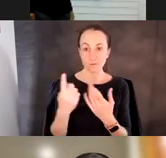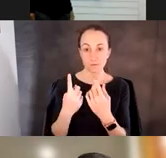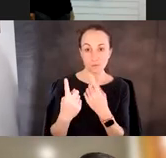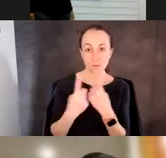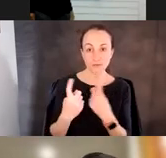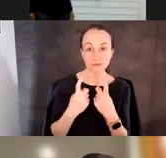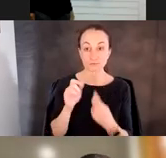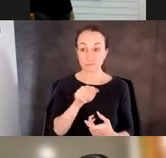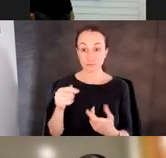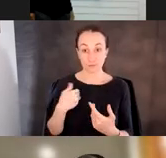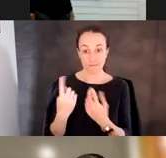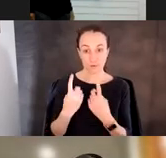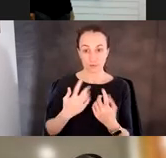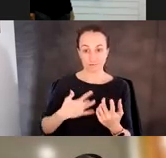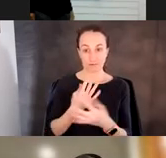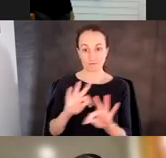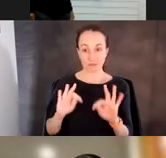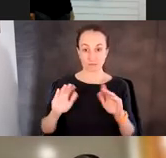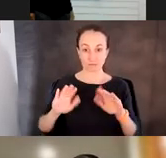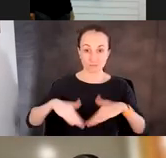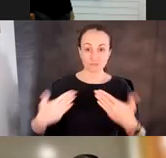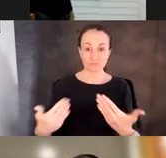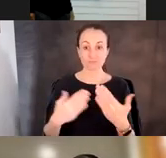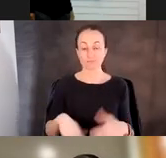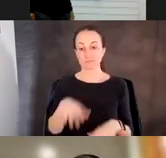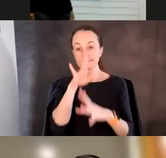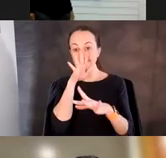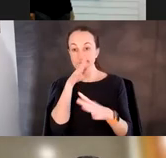a question, please feel free to unmute yourself and speak up.